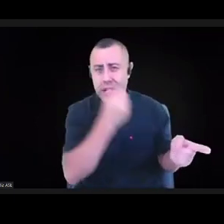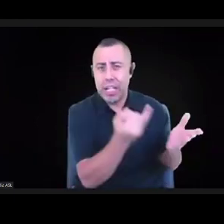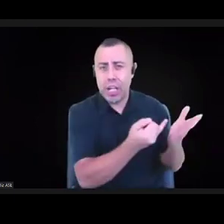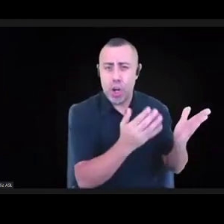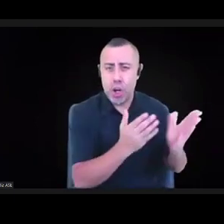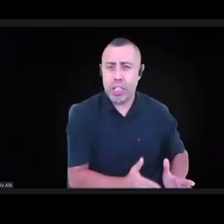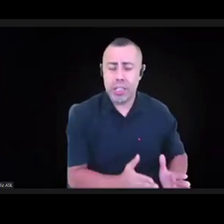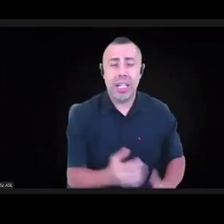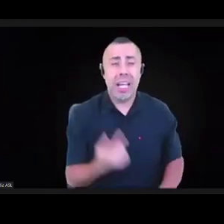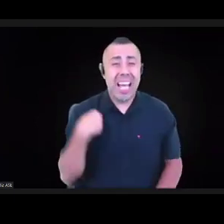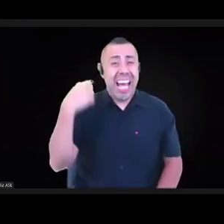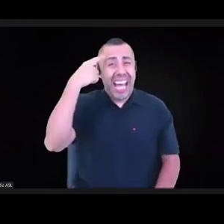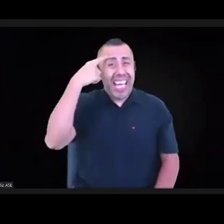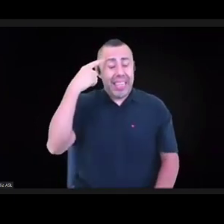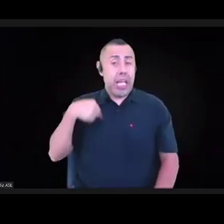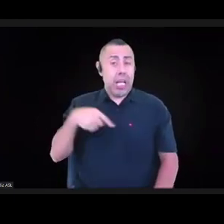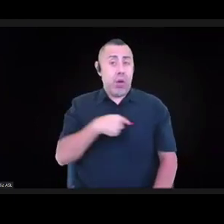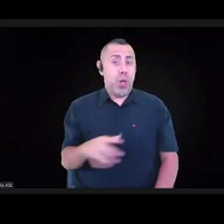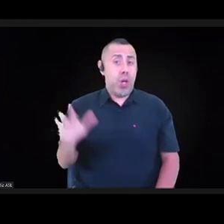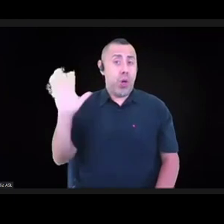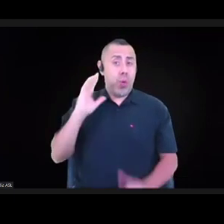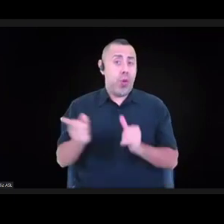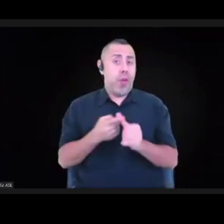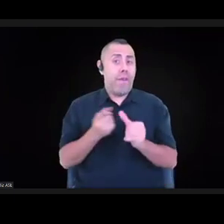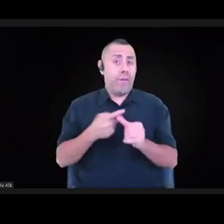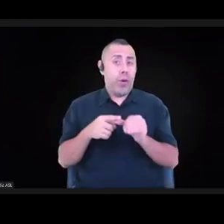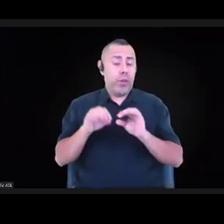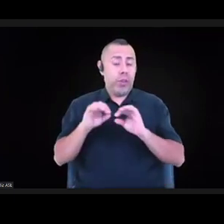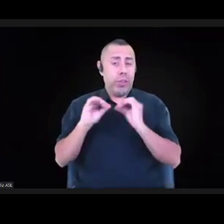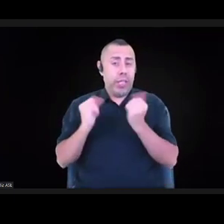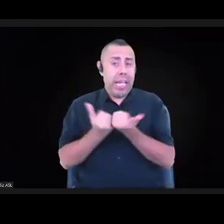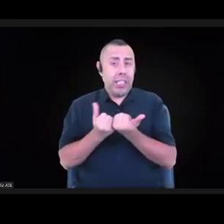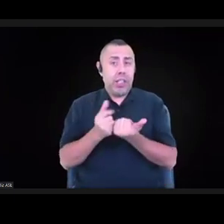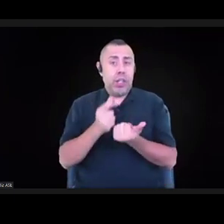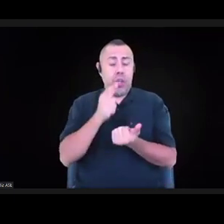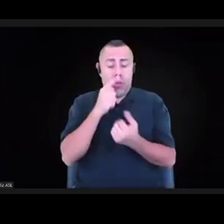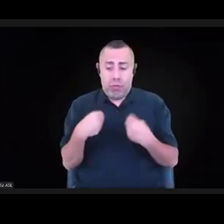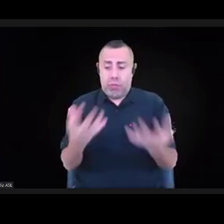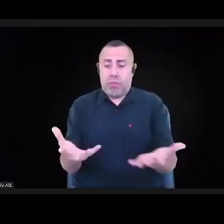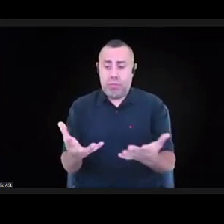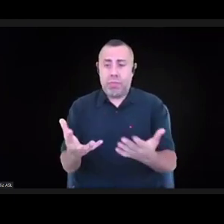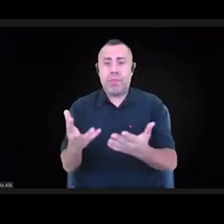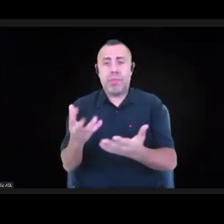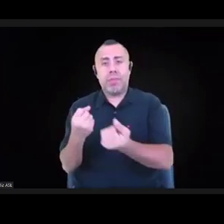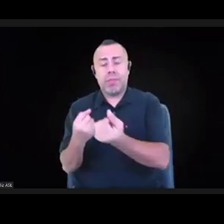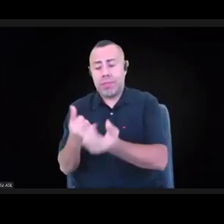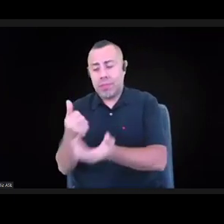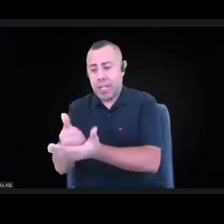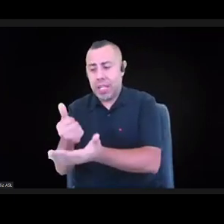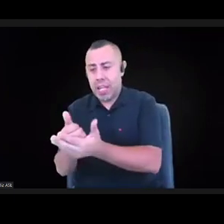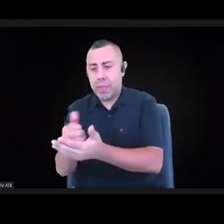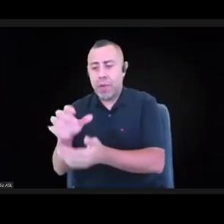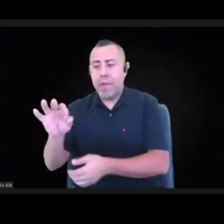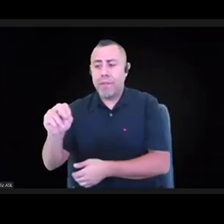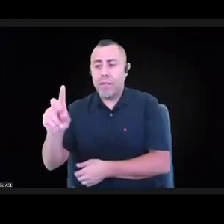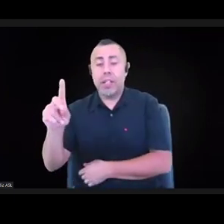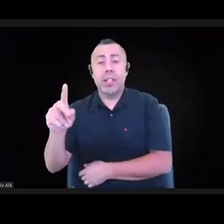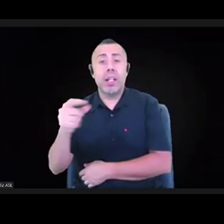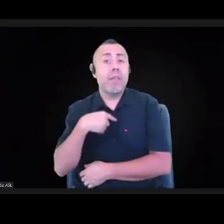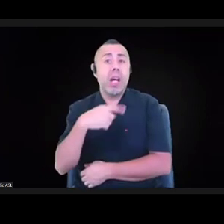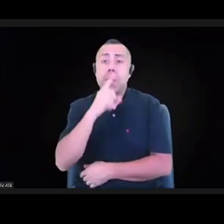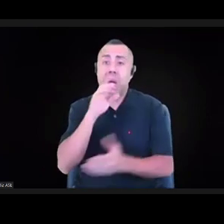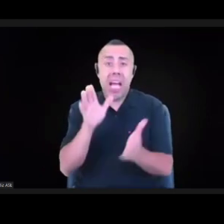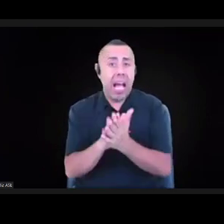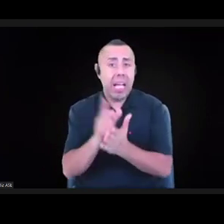stabilization fund, a relief fund. And we did this not by asking people to apply, but literally by amending people's contracts and just giving them more money.